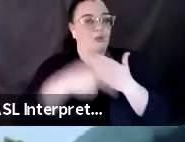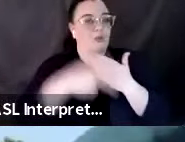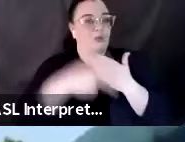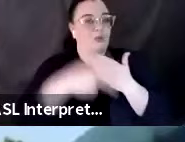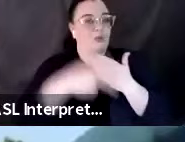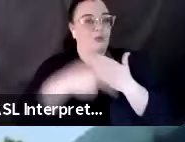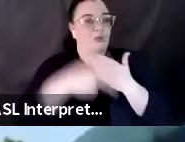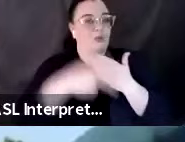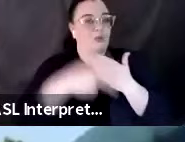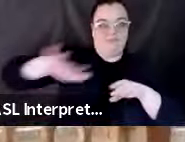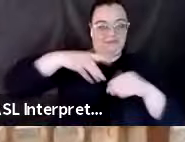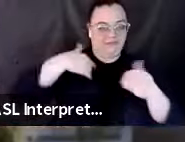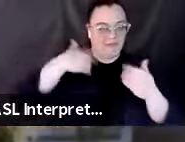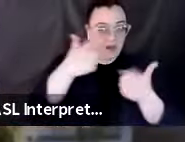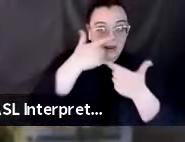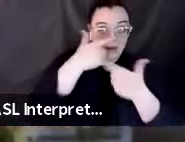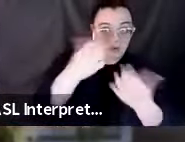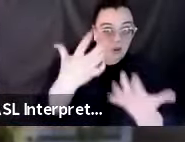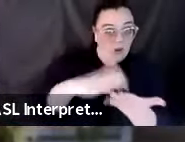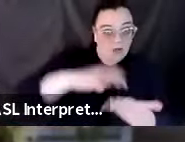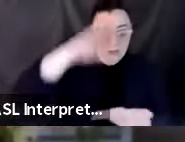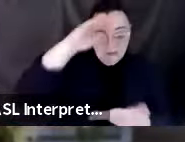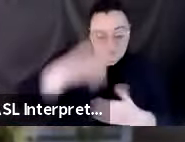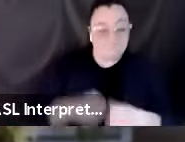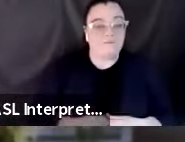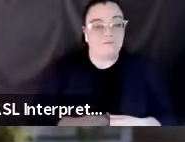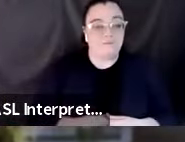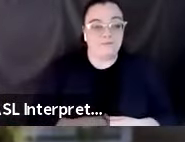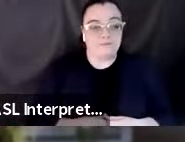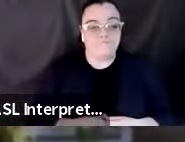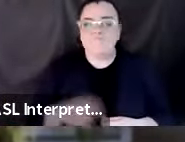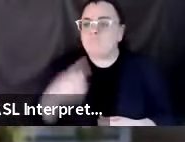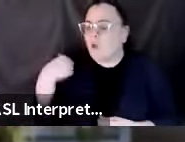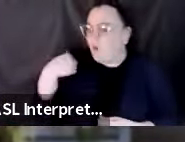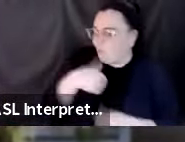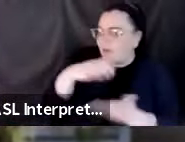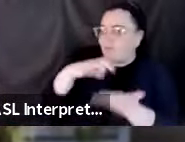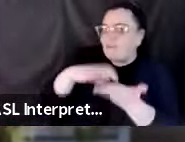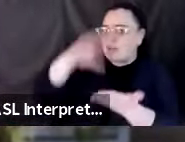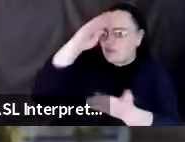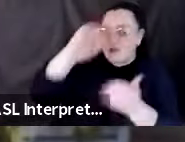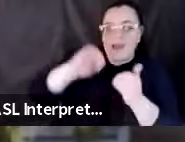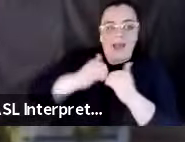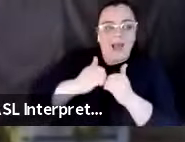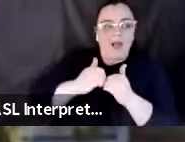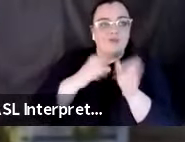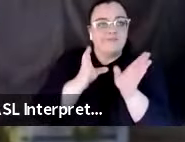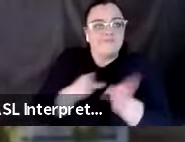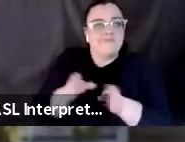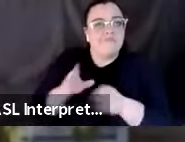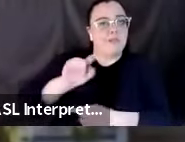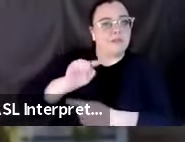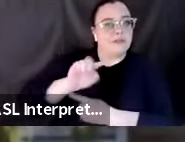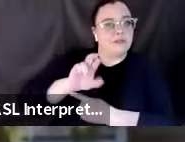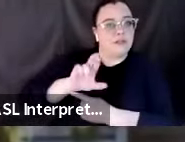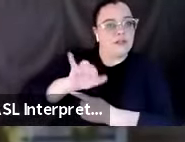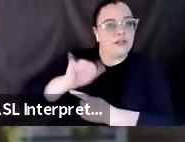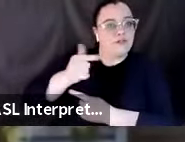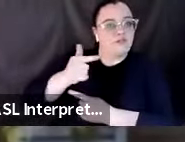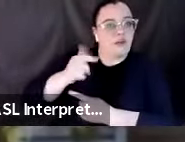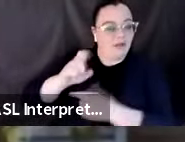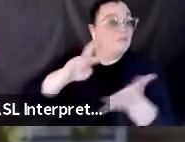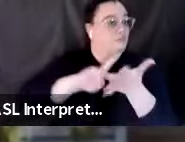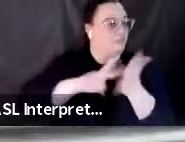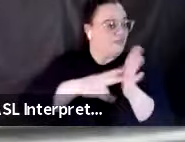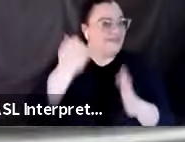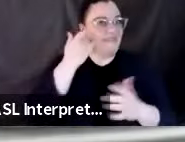those higher levels. We have learned how to triage. That means that if there were a large public event, we would be able